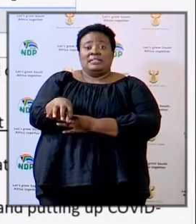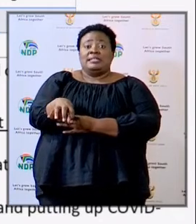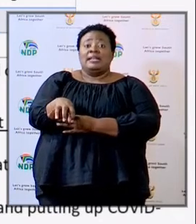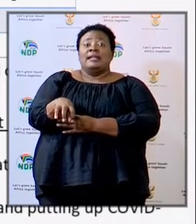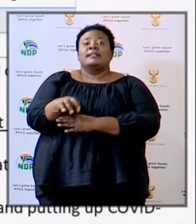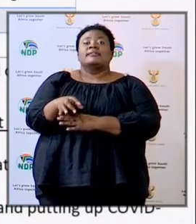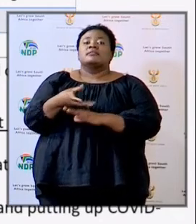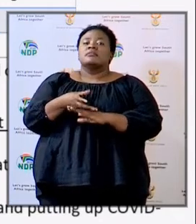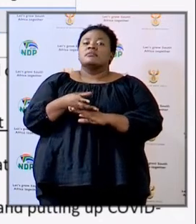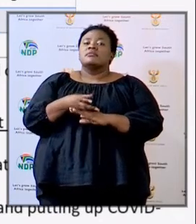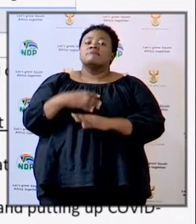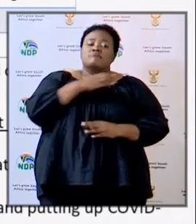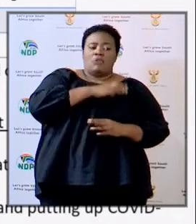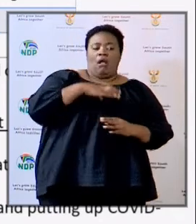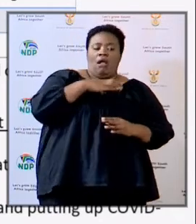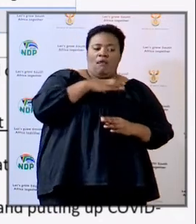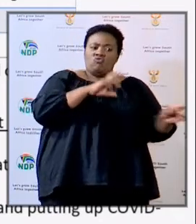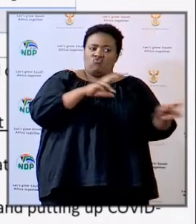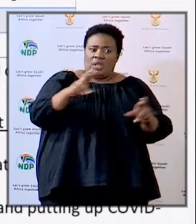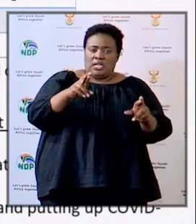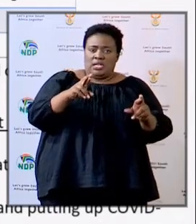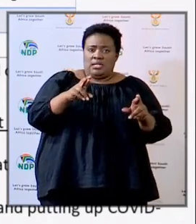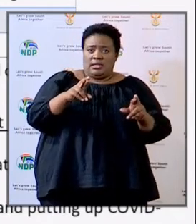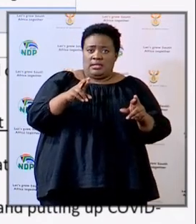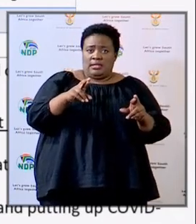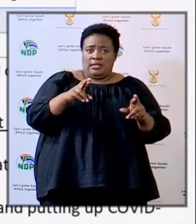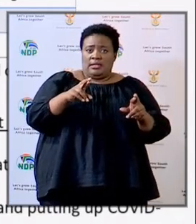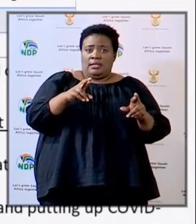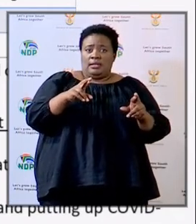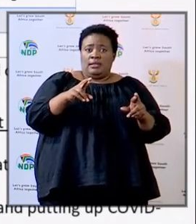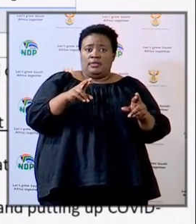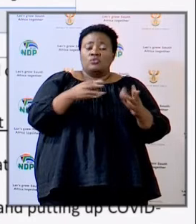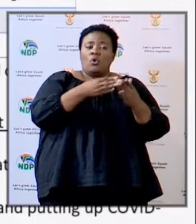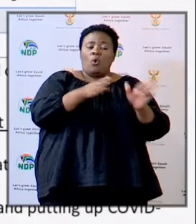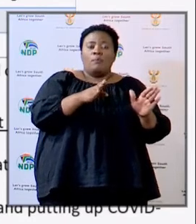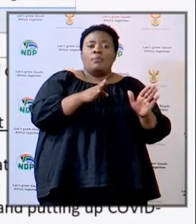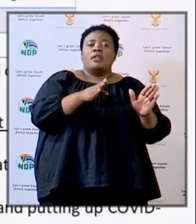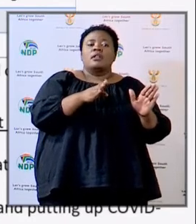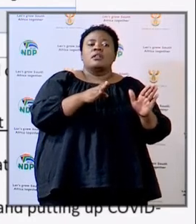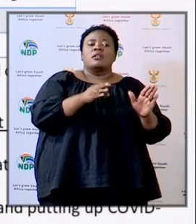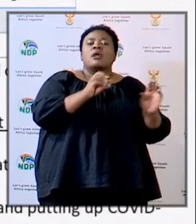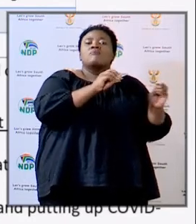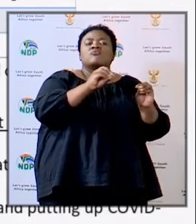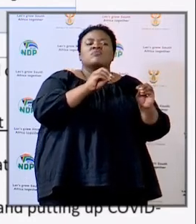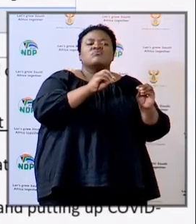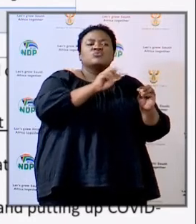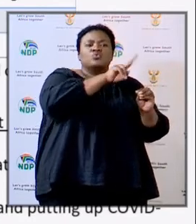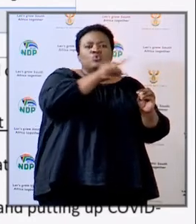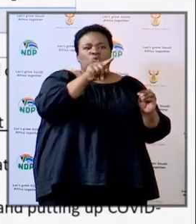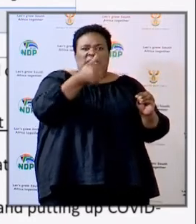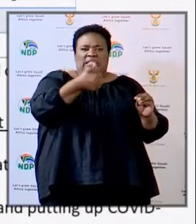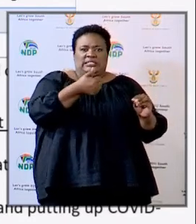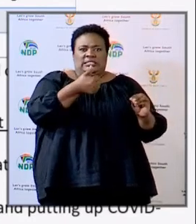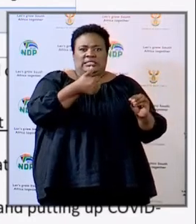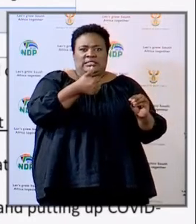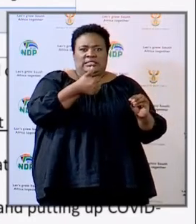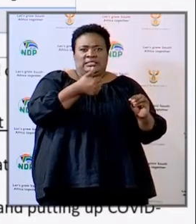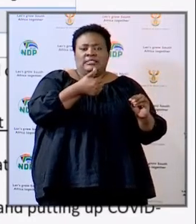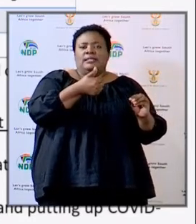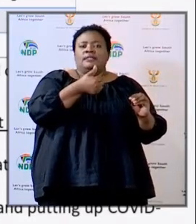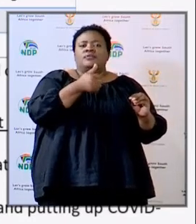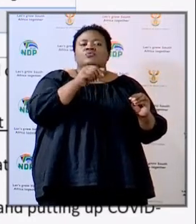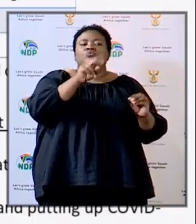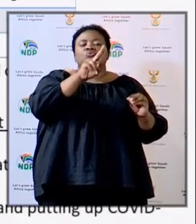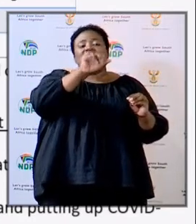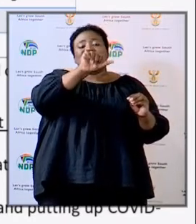provinces that had high comfort to reopen moved from 2 to 6 between the 28th and the 6th of June, and those who are in